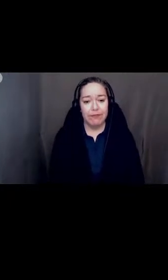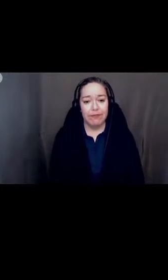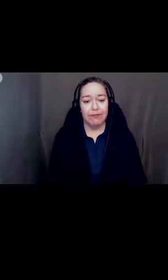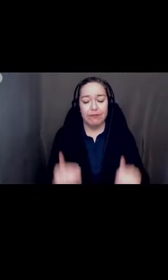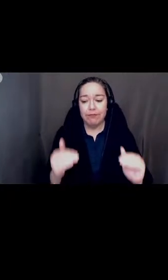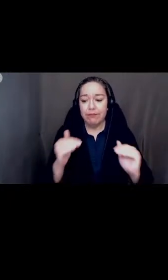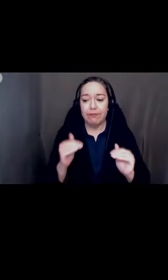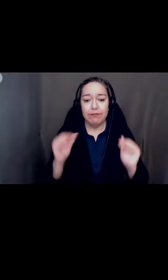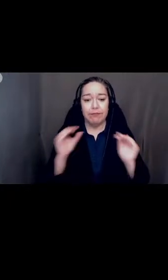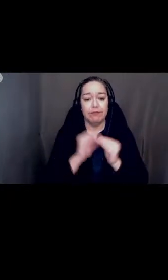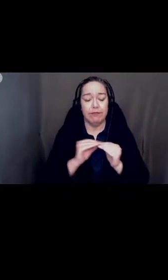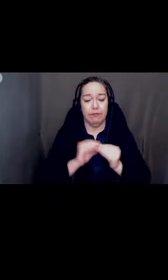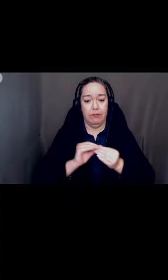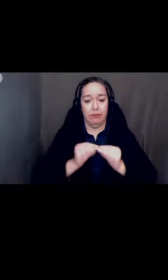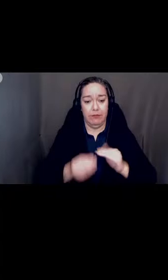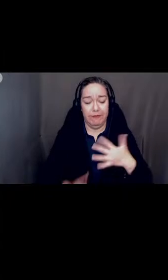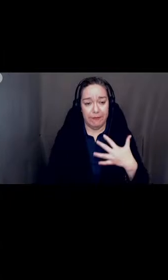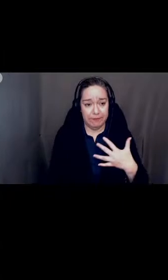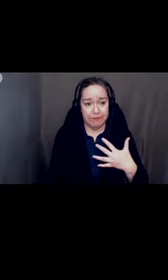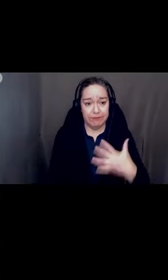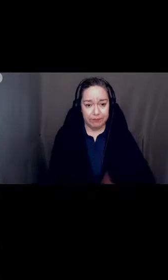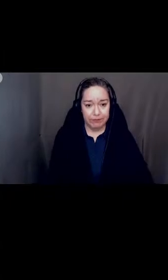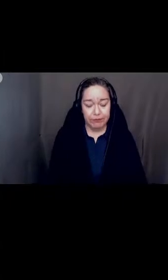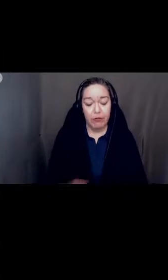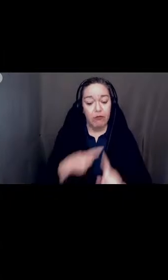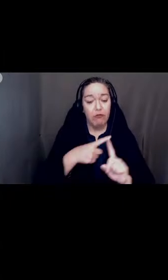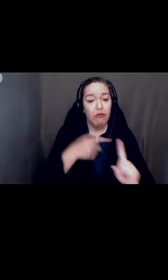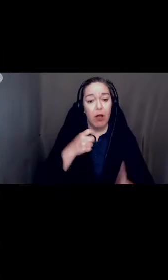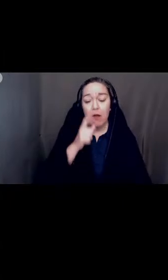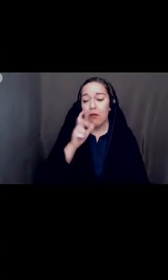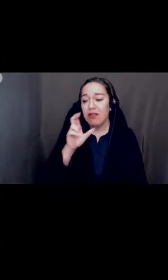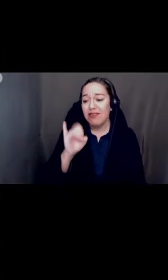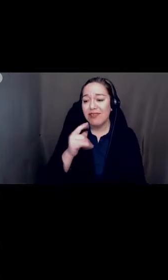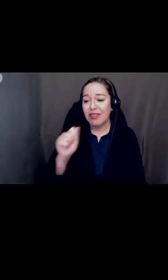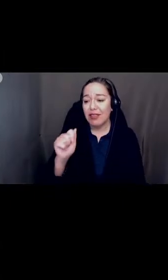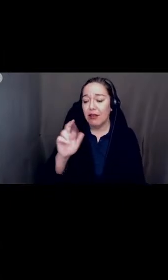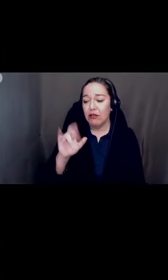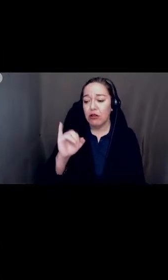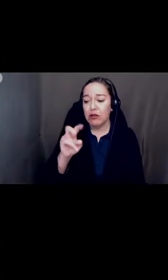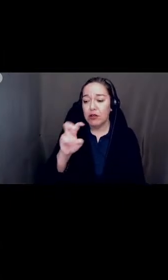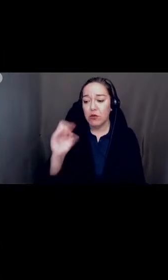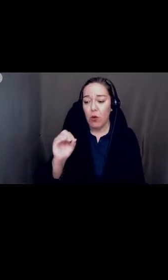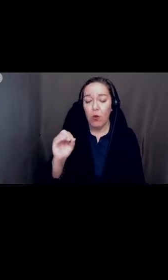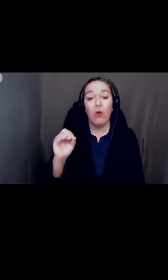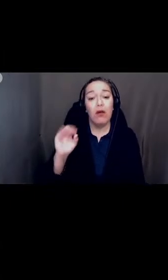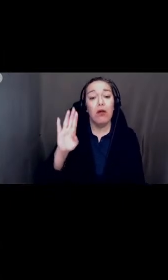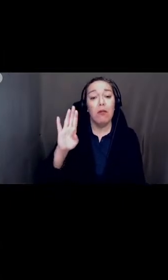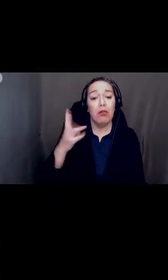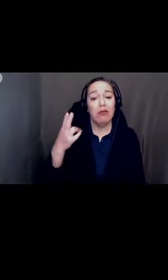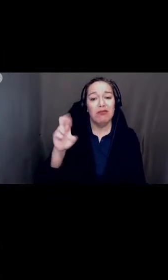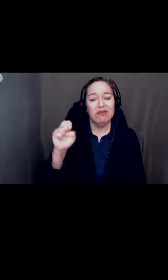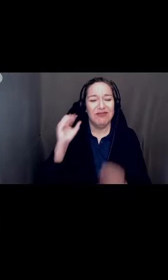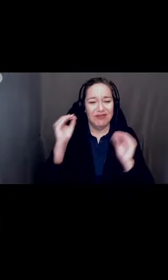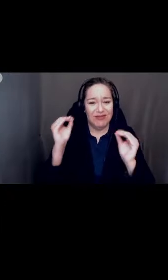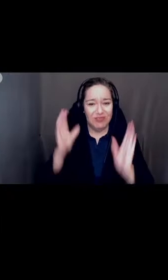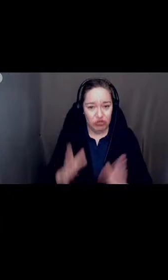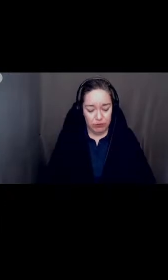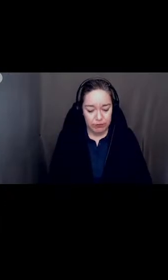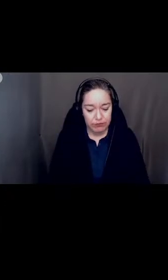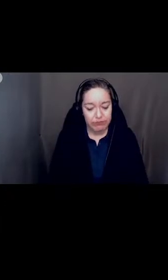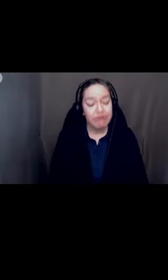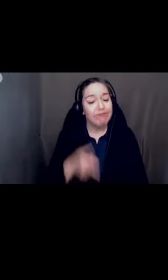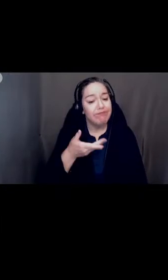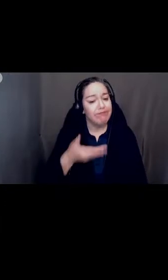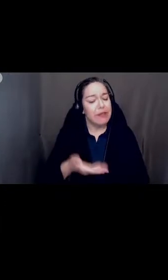public comment number five cynthia rizzo bloomington high school teacher the following